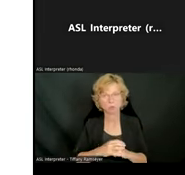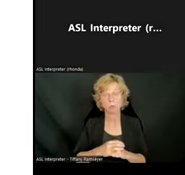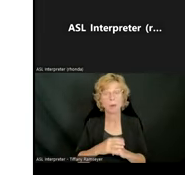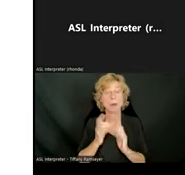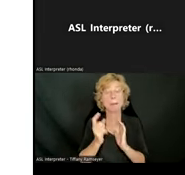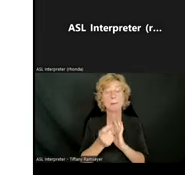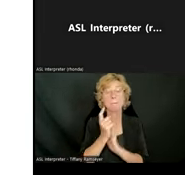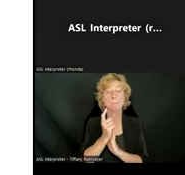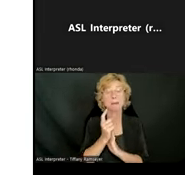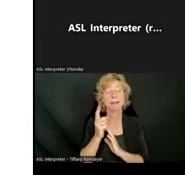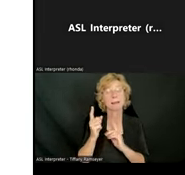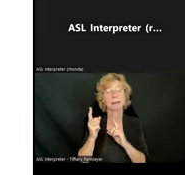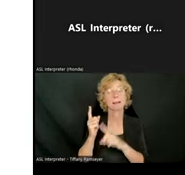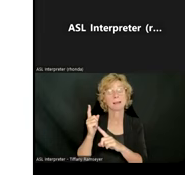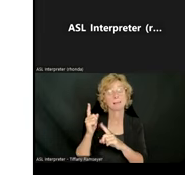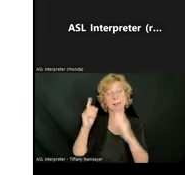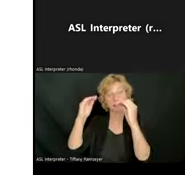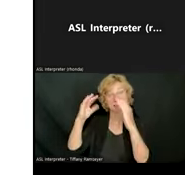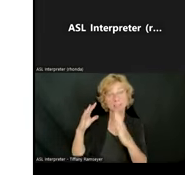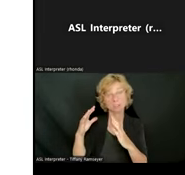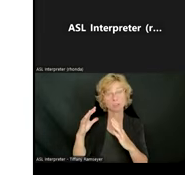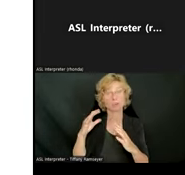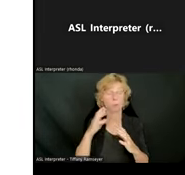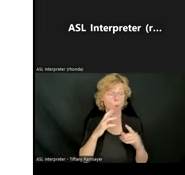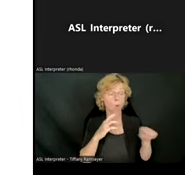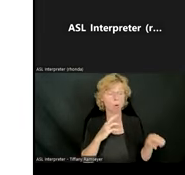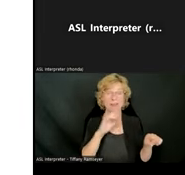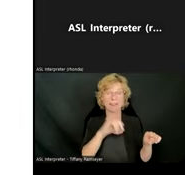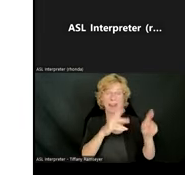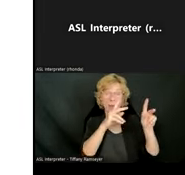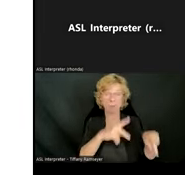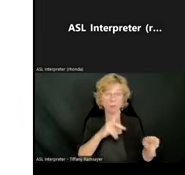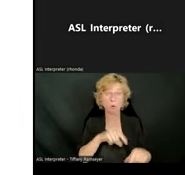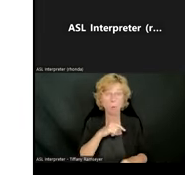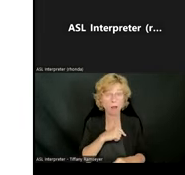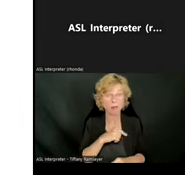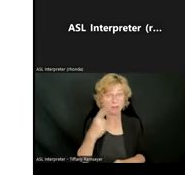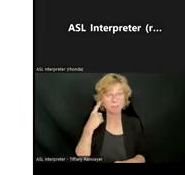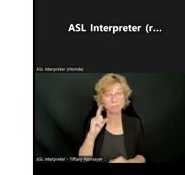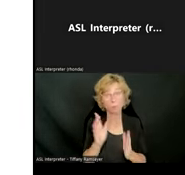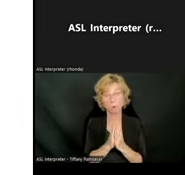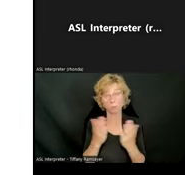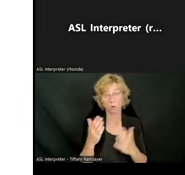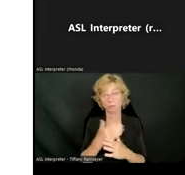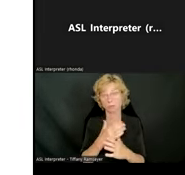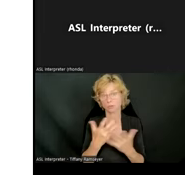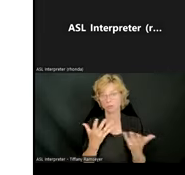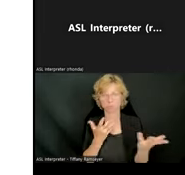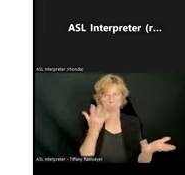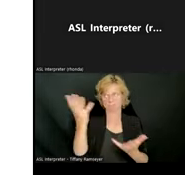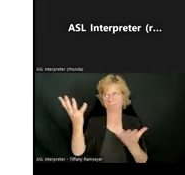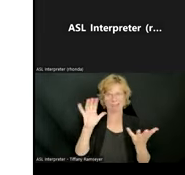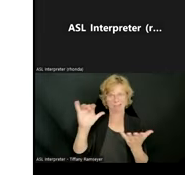sends the link, or as soon as a person qualifies for Bookshare, either, you know, however that school does it,